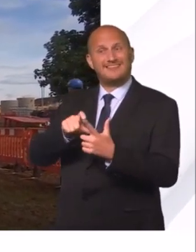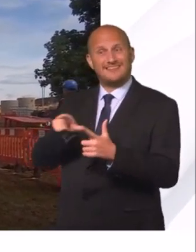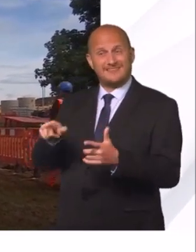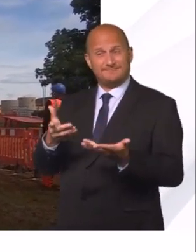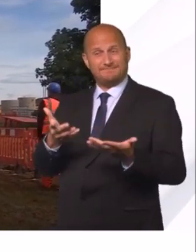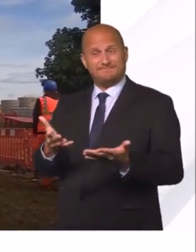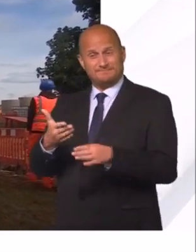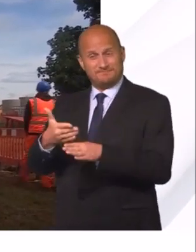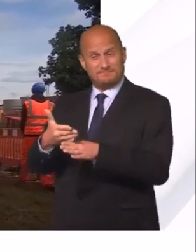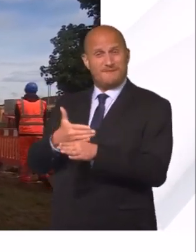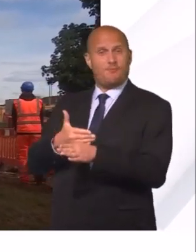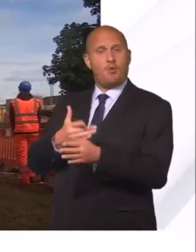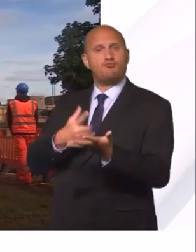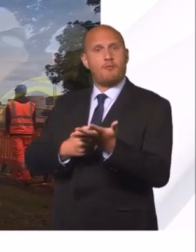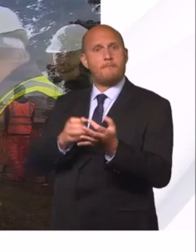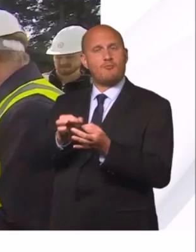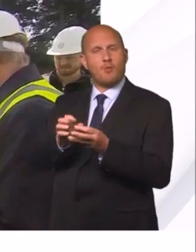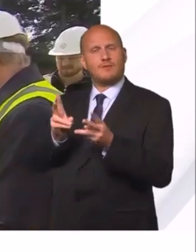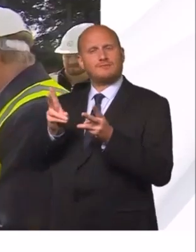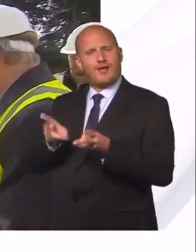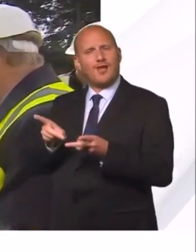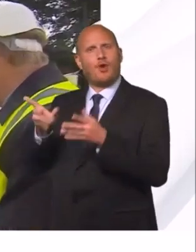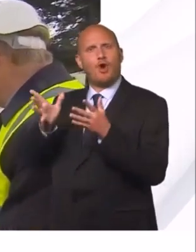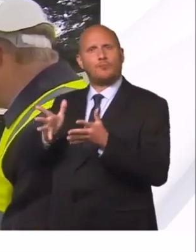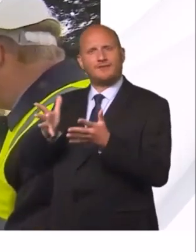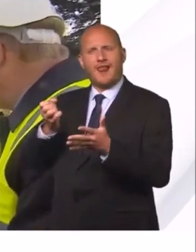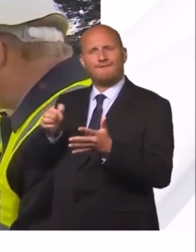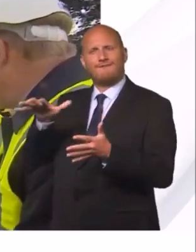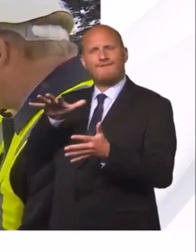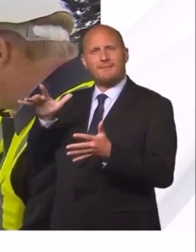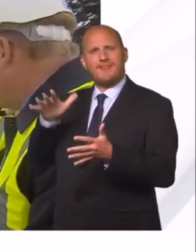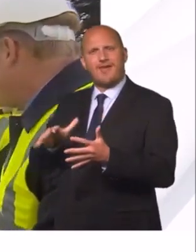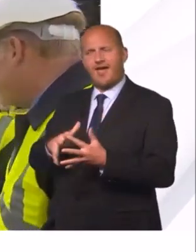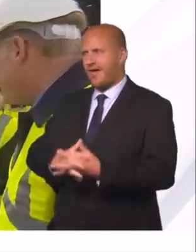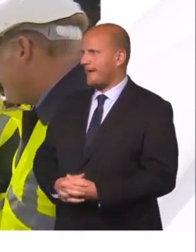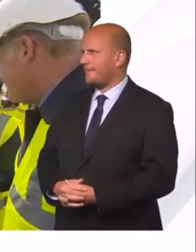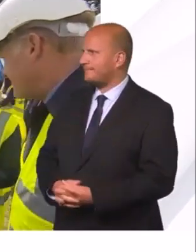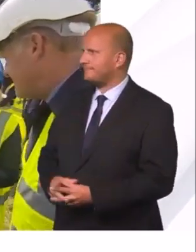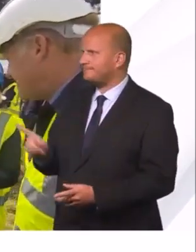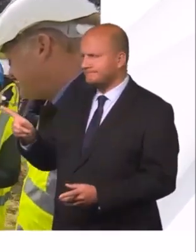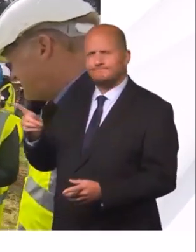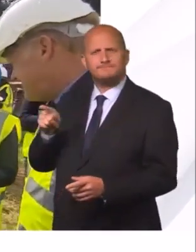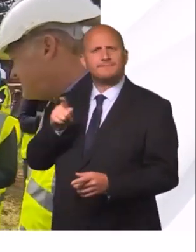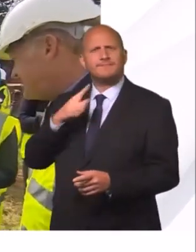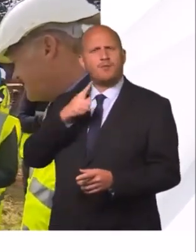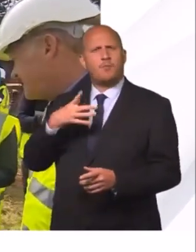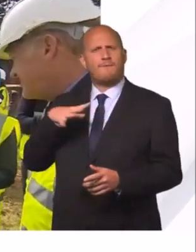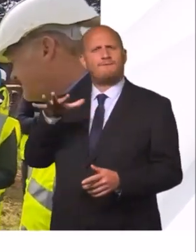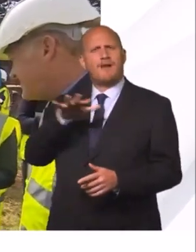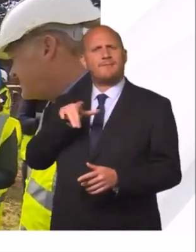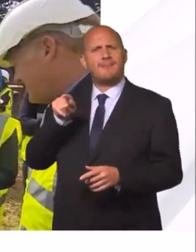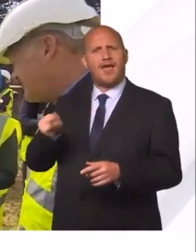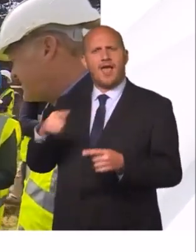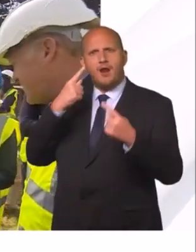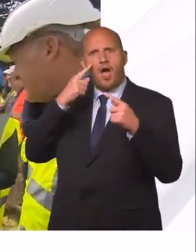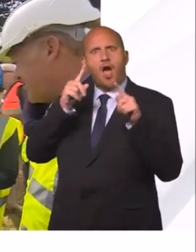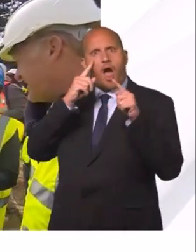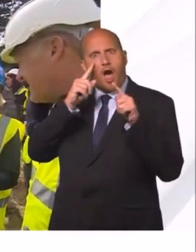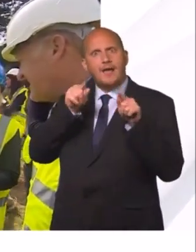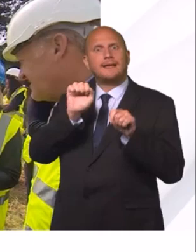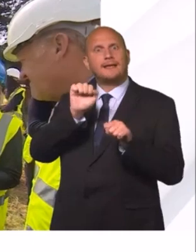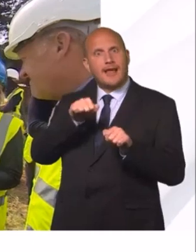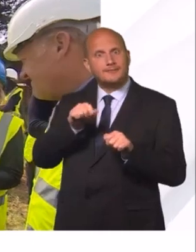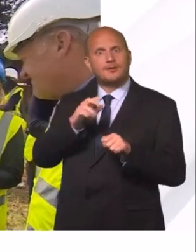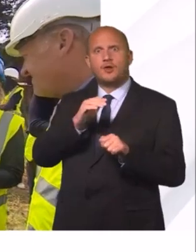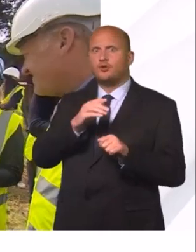surrounded by his family. He was asked. We were all there. And Rob, you know, he used his eyes a lot for yes and no, and his